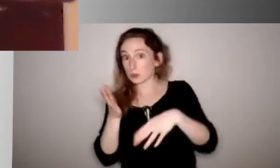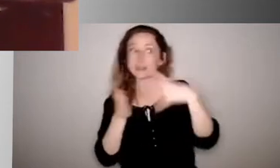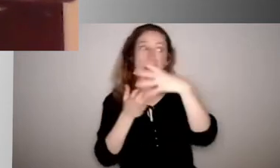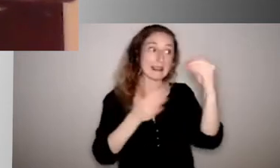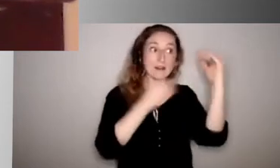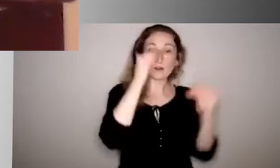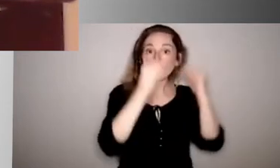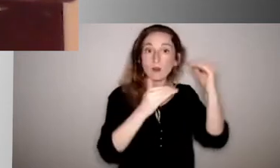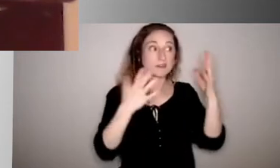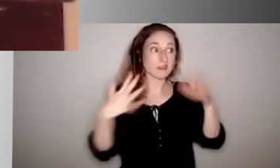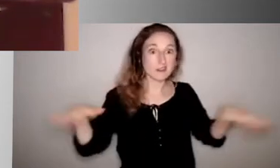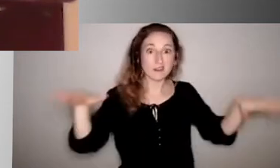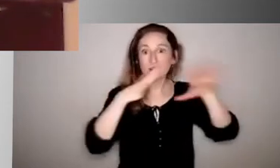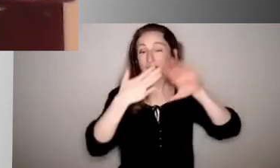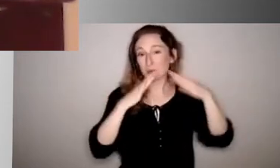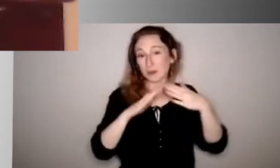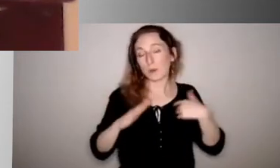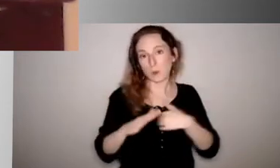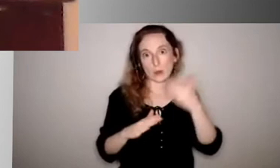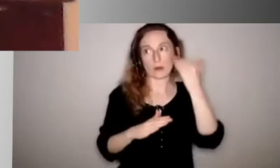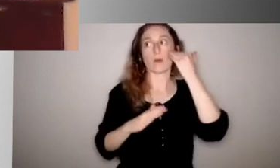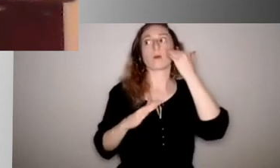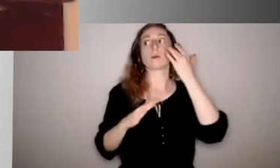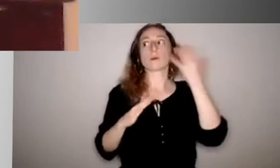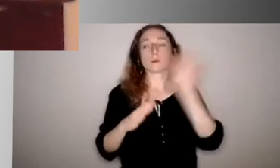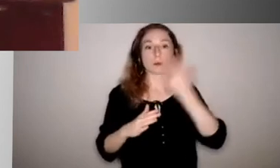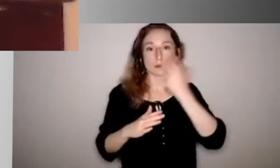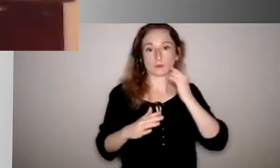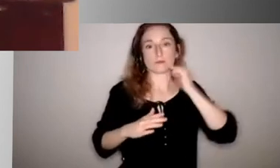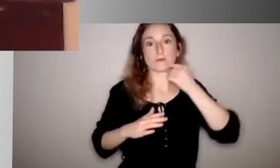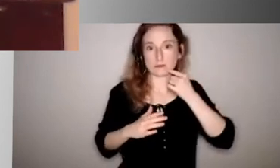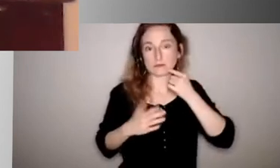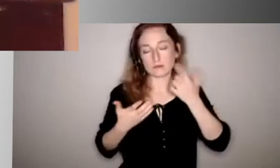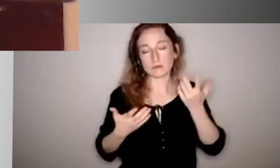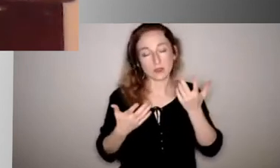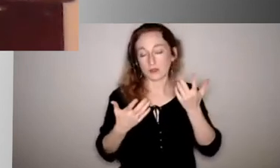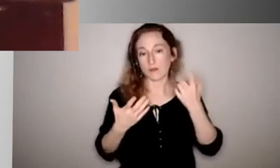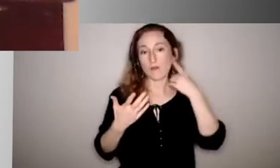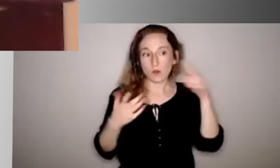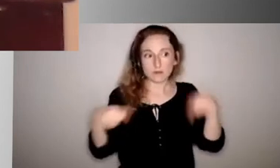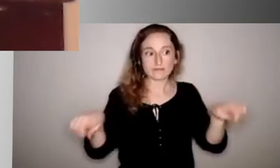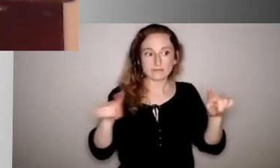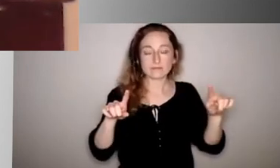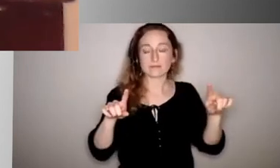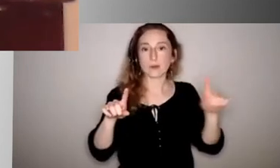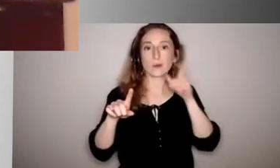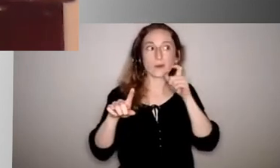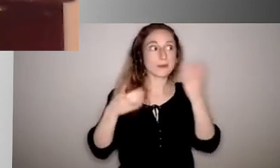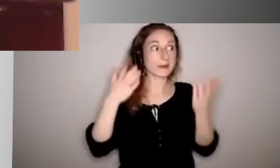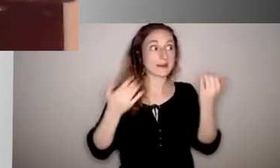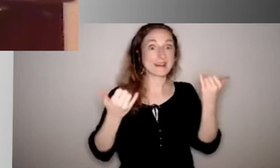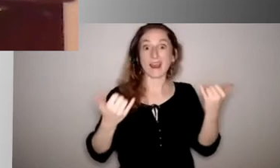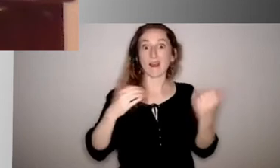for our community, because we know that that's a significant factor for especially those that have been in isolation or